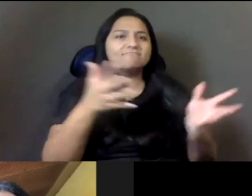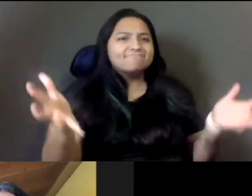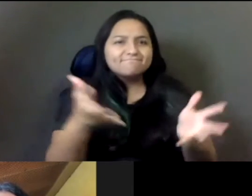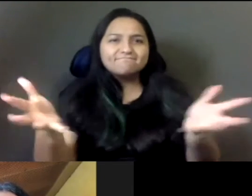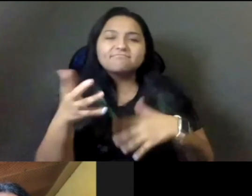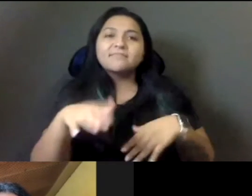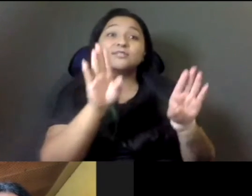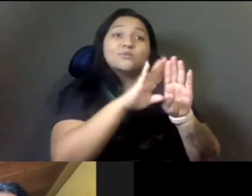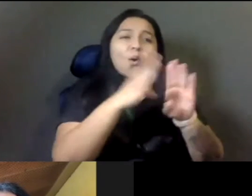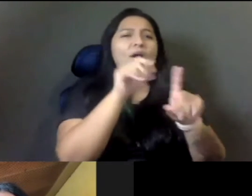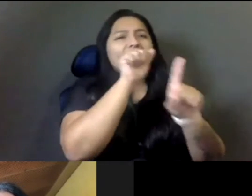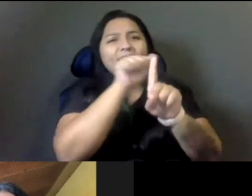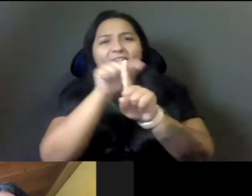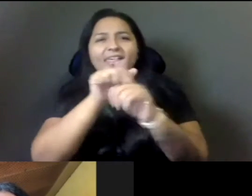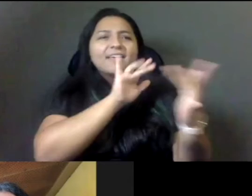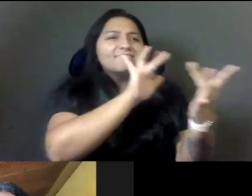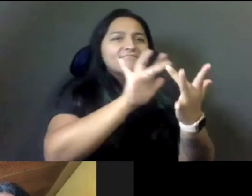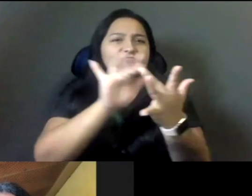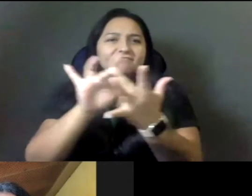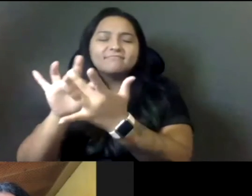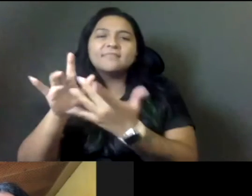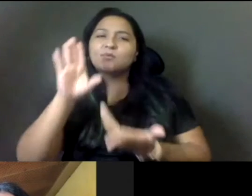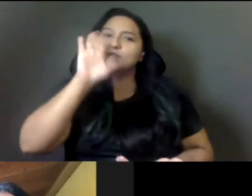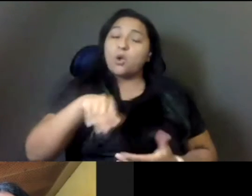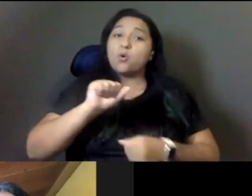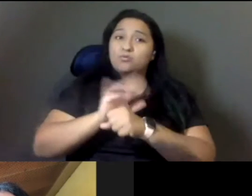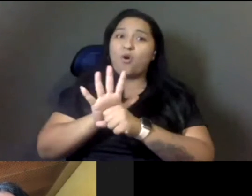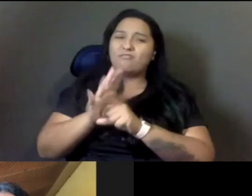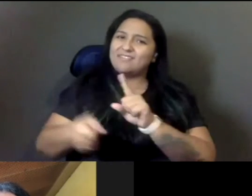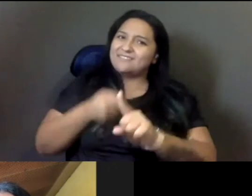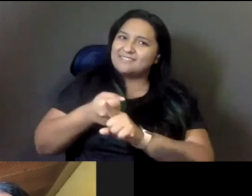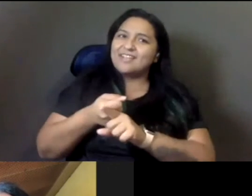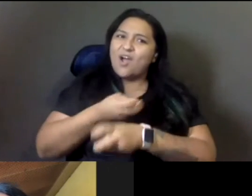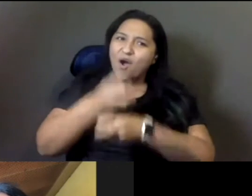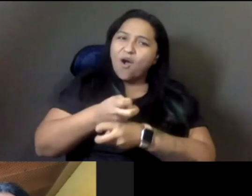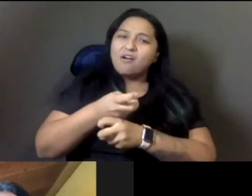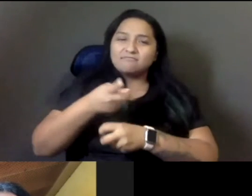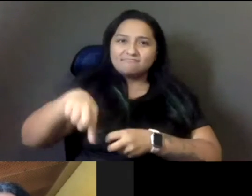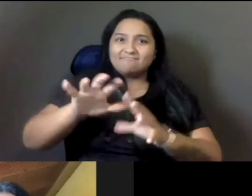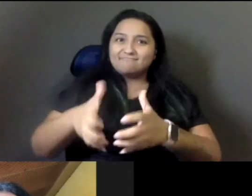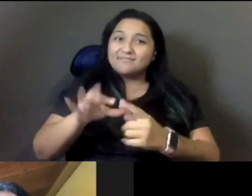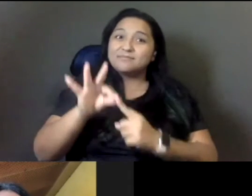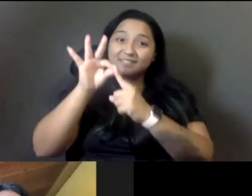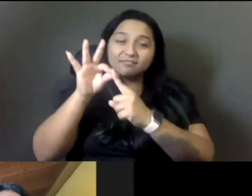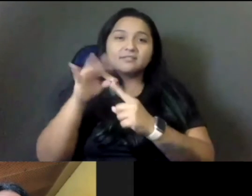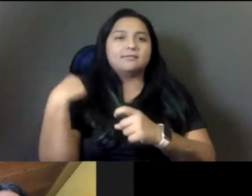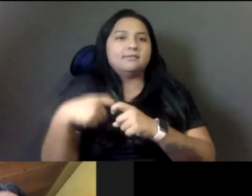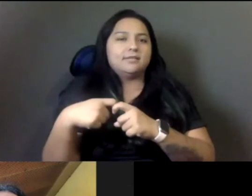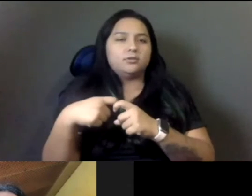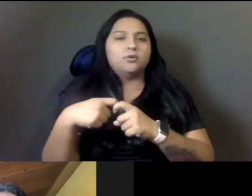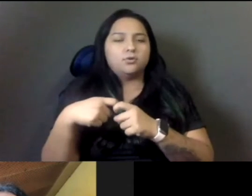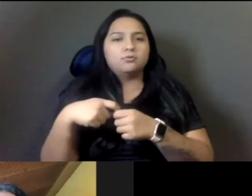we knew how this pandemic was impacting, particularly the Latino community in San Diego, California, across the state, but particularly in San Diego,